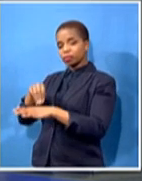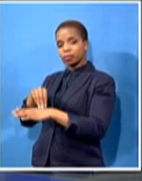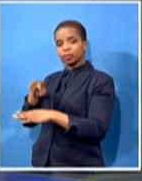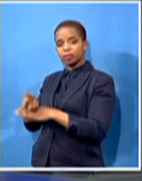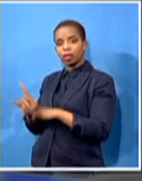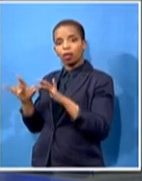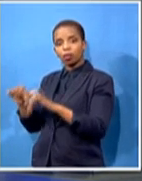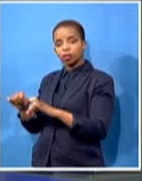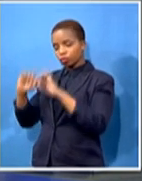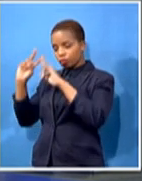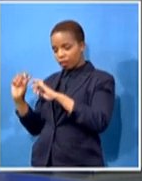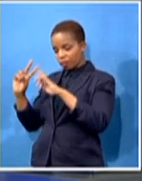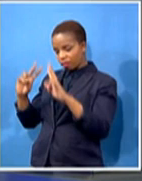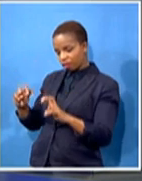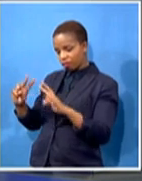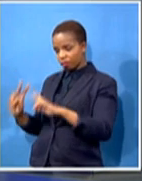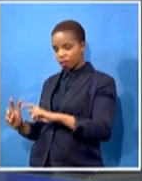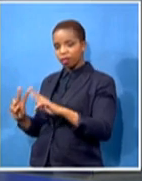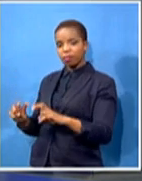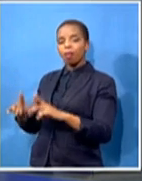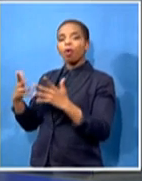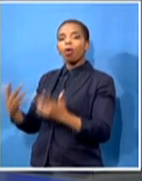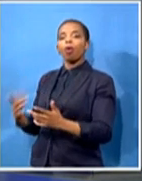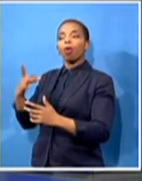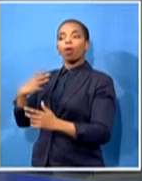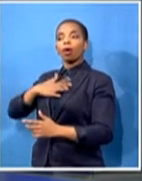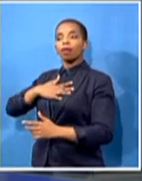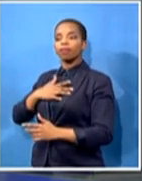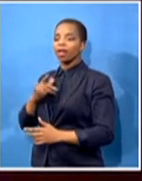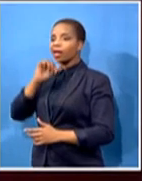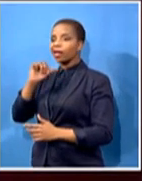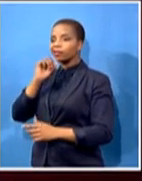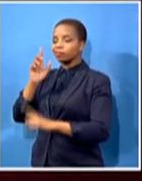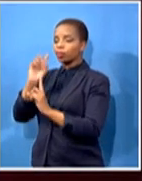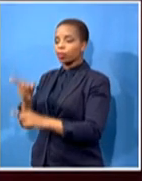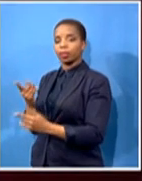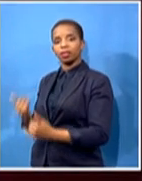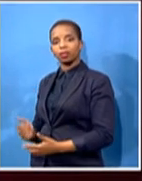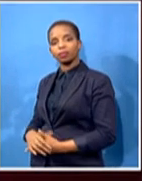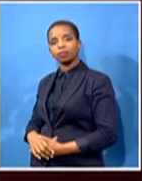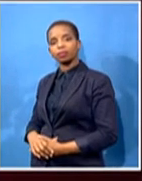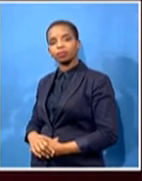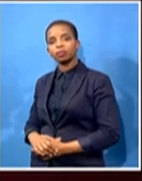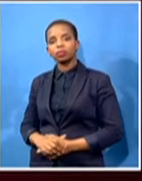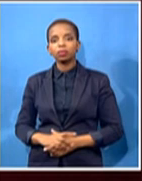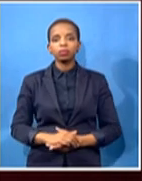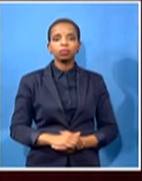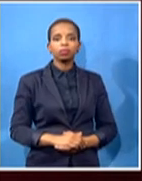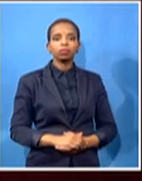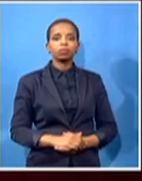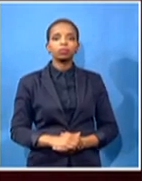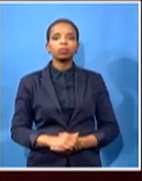sense of let's walk away now? Well, I think for a lot of people it will be an end point,